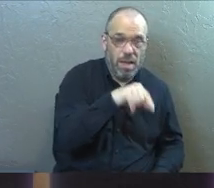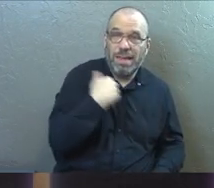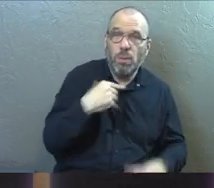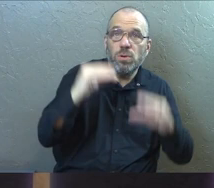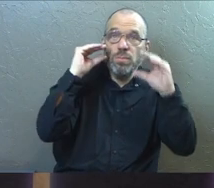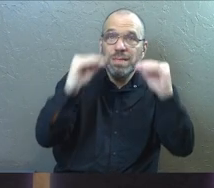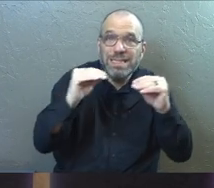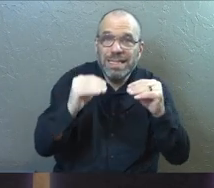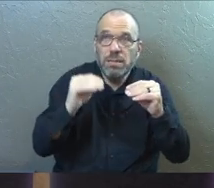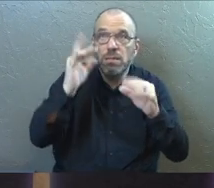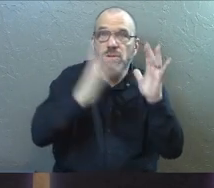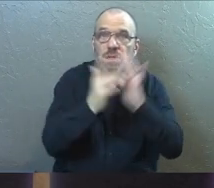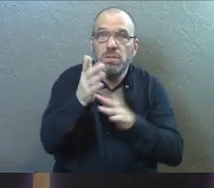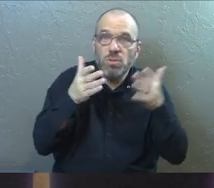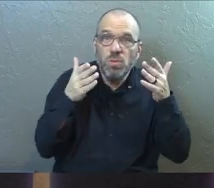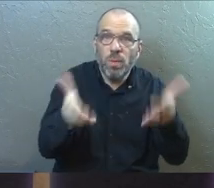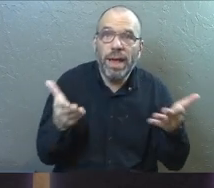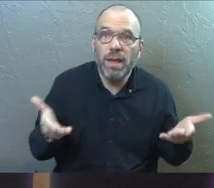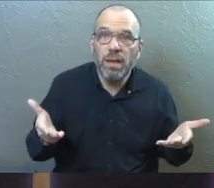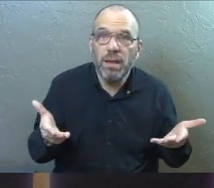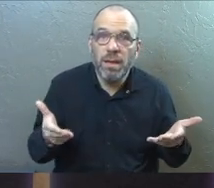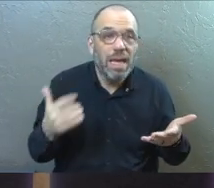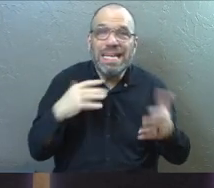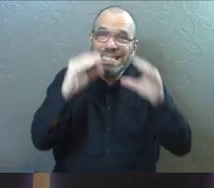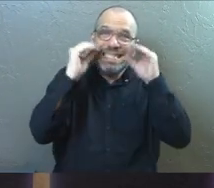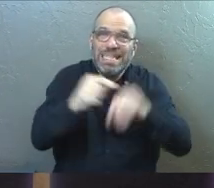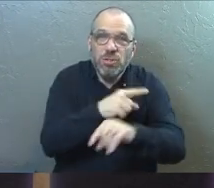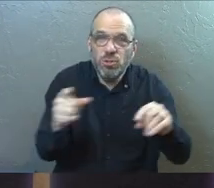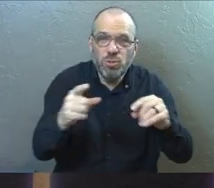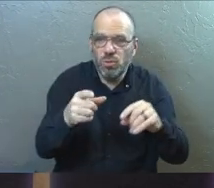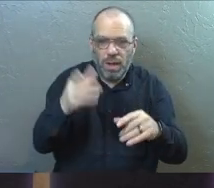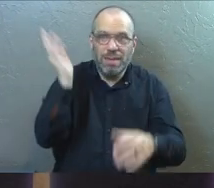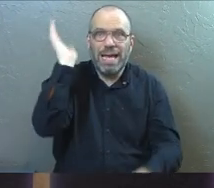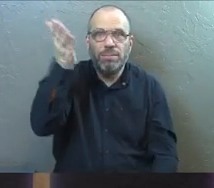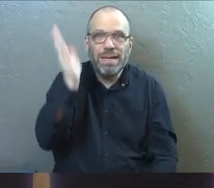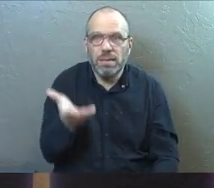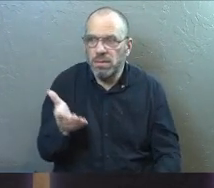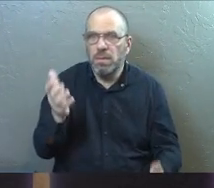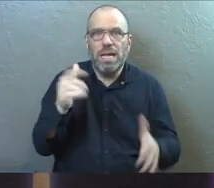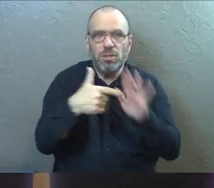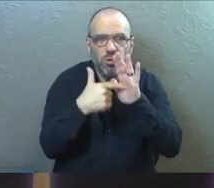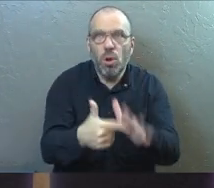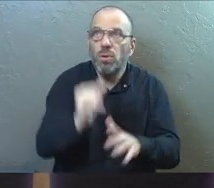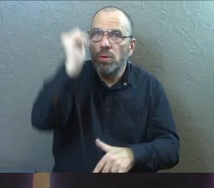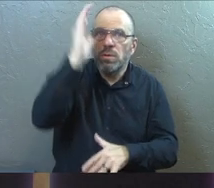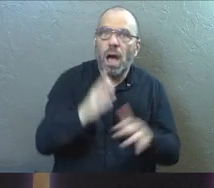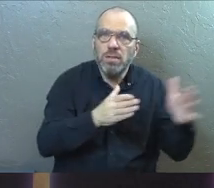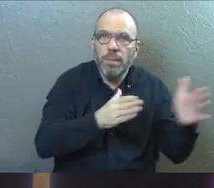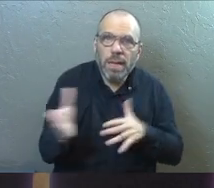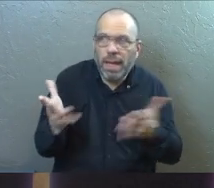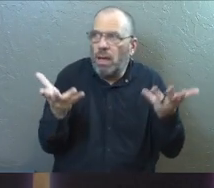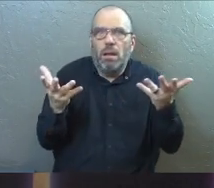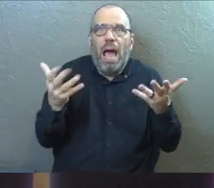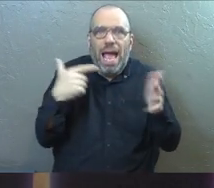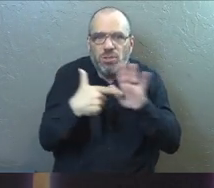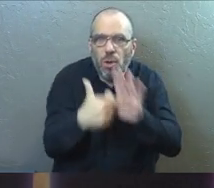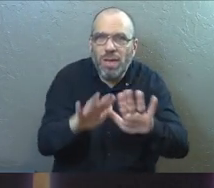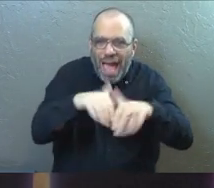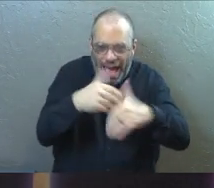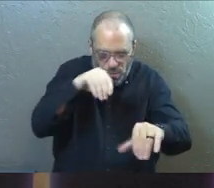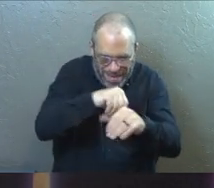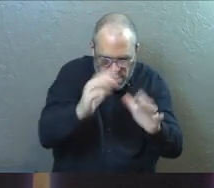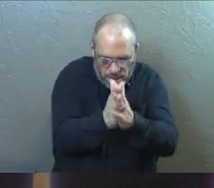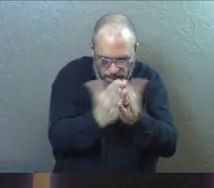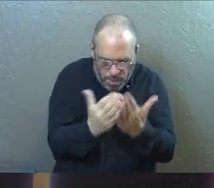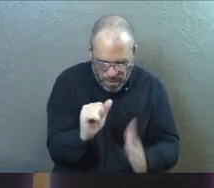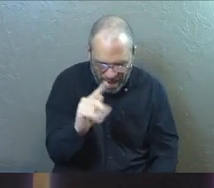we're supposed to teach you the way of Jesus. We're supposed to teach you messages like today and show you what God's plan actually is and show you how it's in